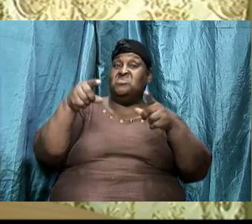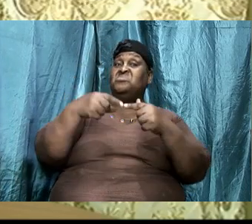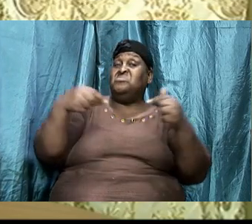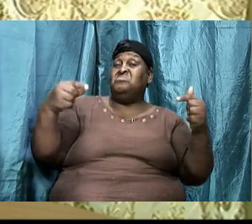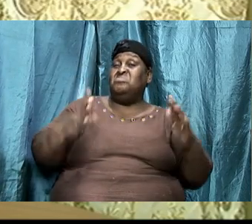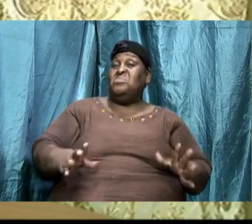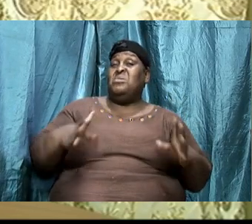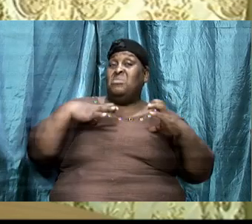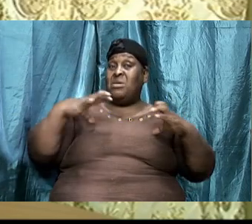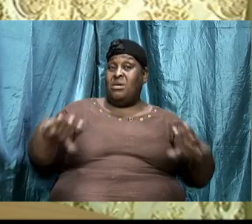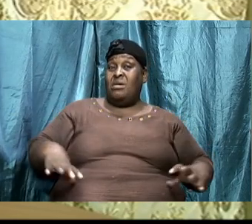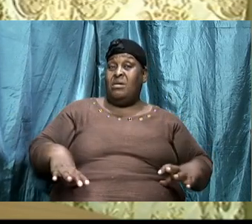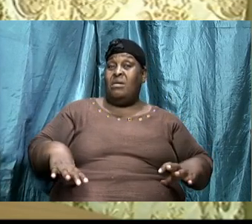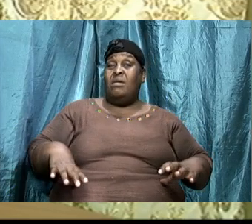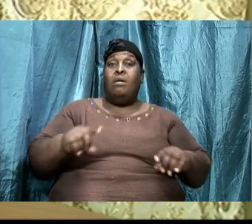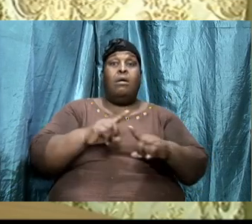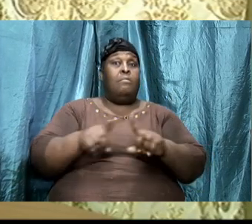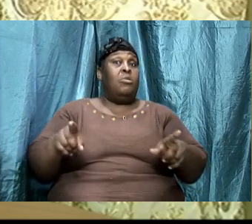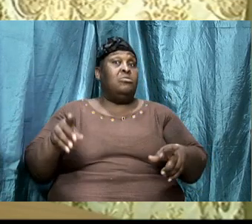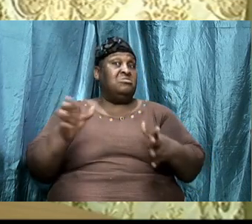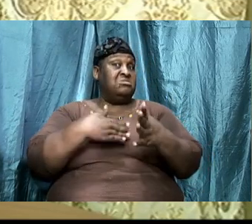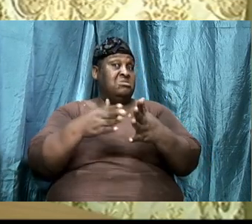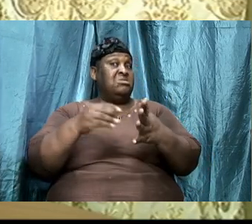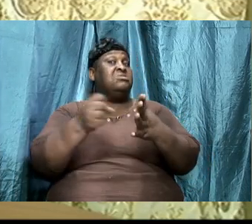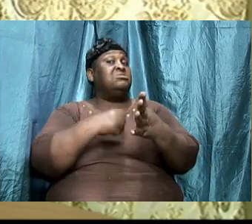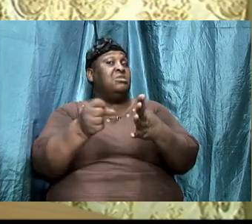But, we sing the song, but we can't go to the enemy's camp.